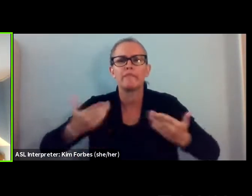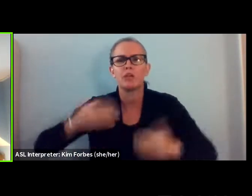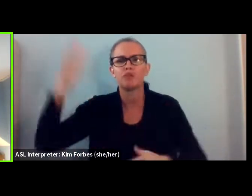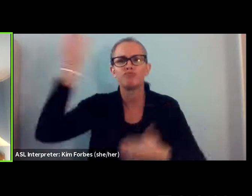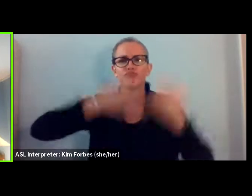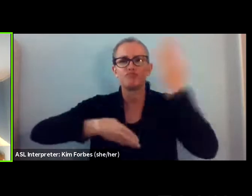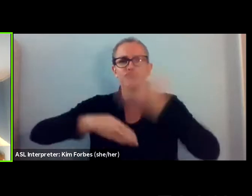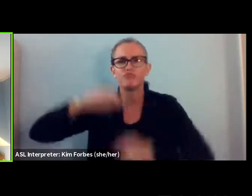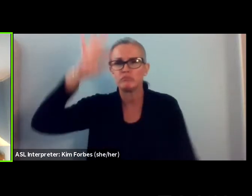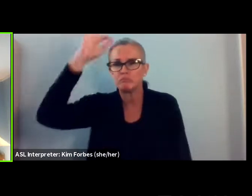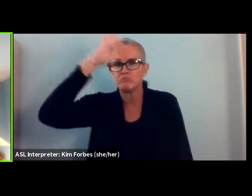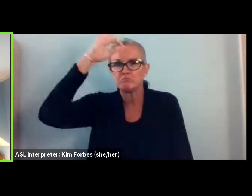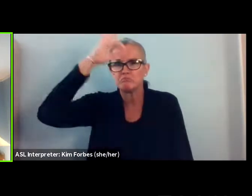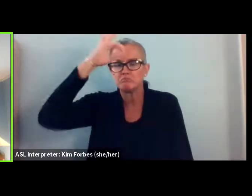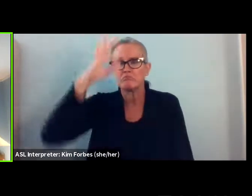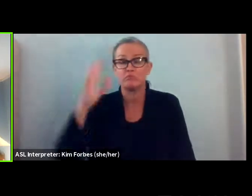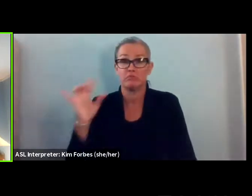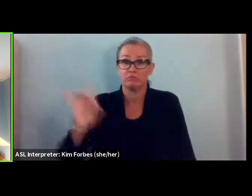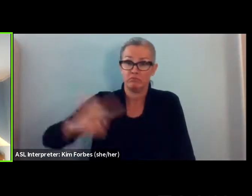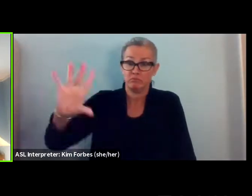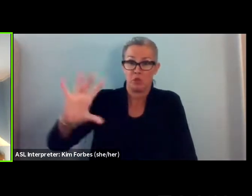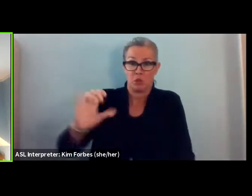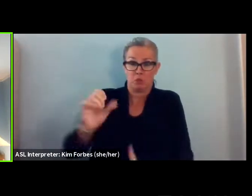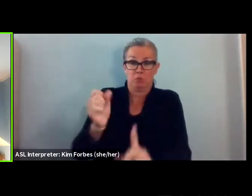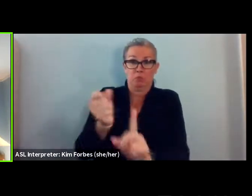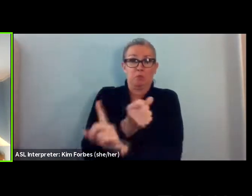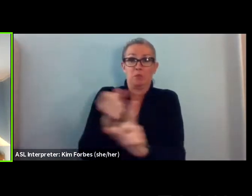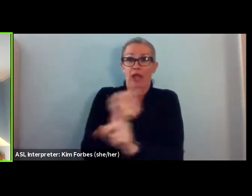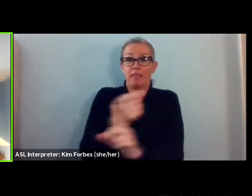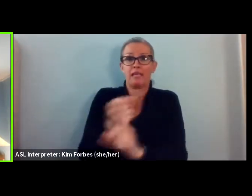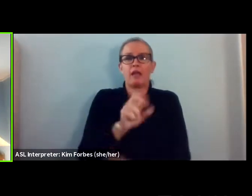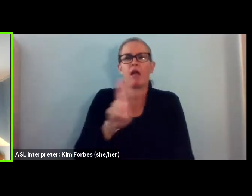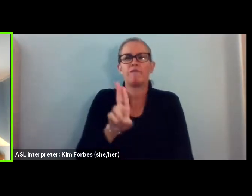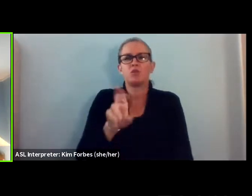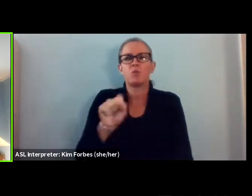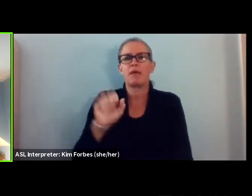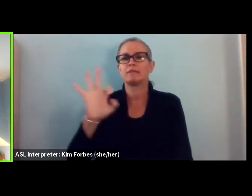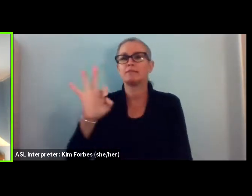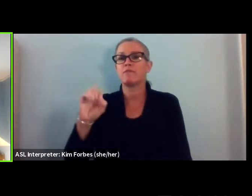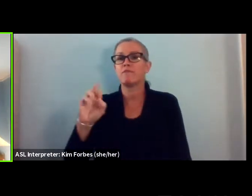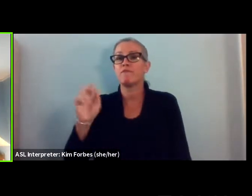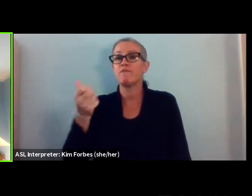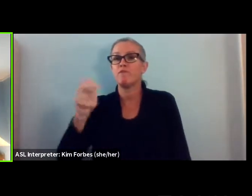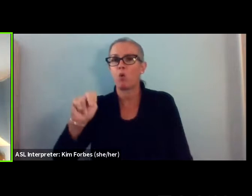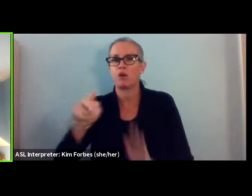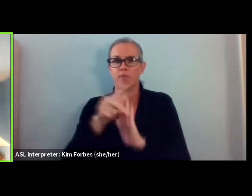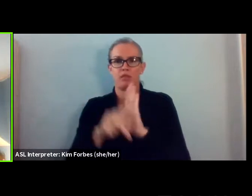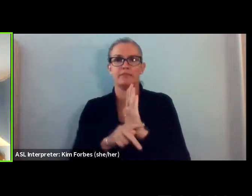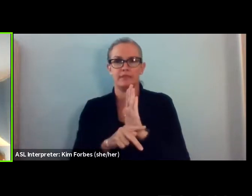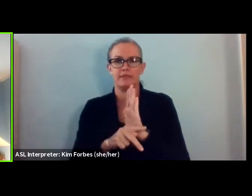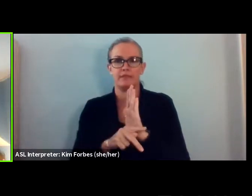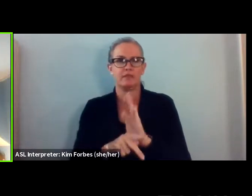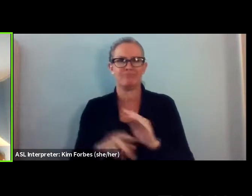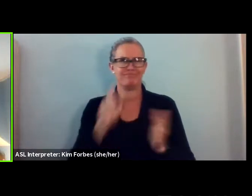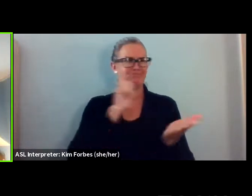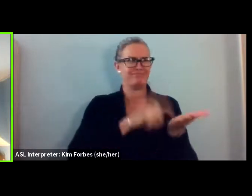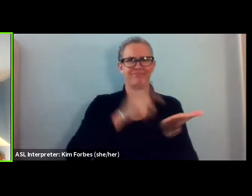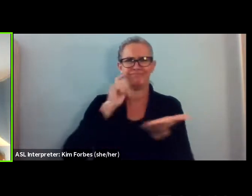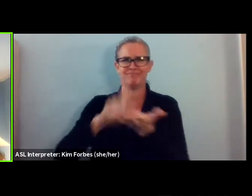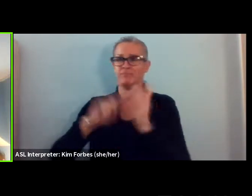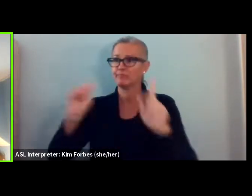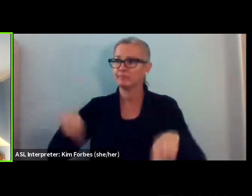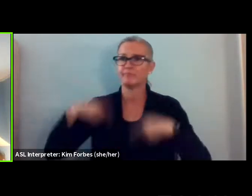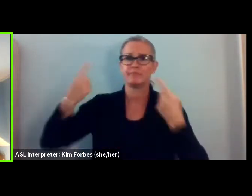of the brutality of US foreign policy. And you can see that definitely throughout the history